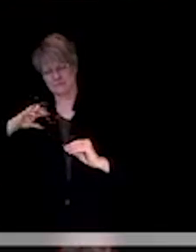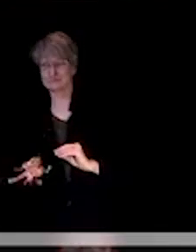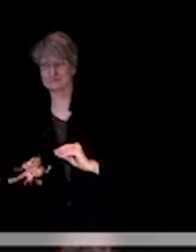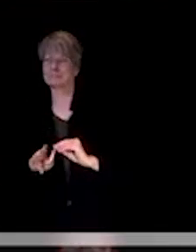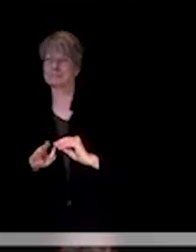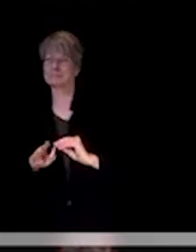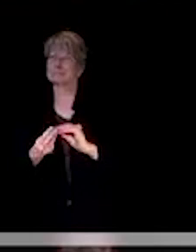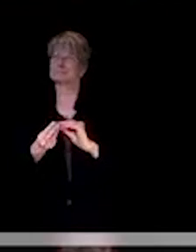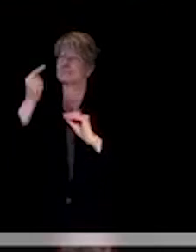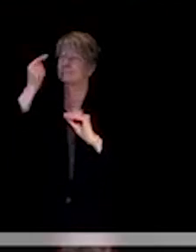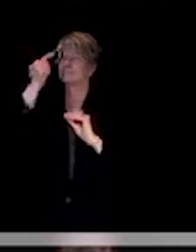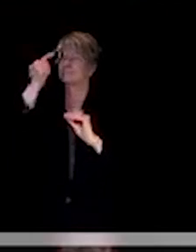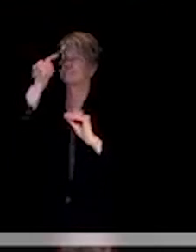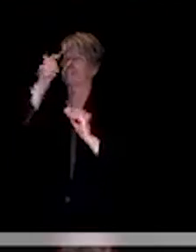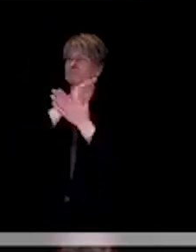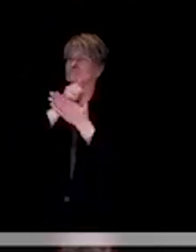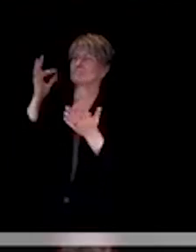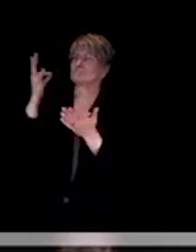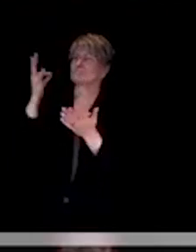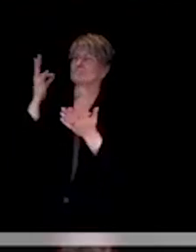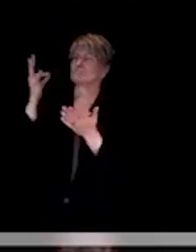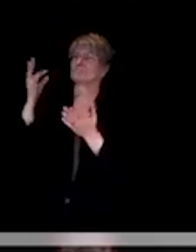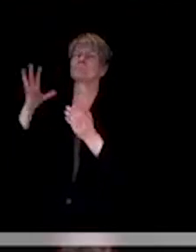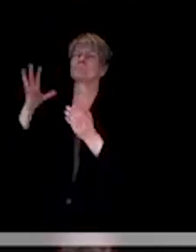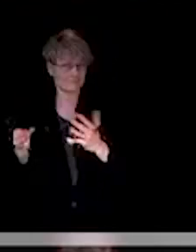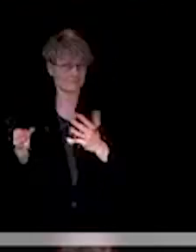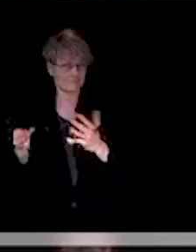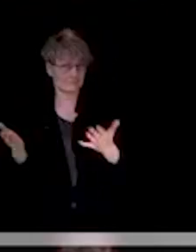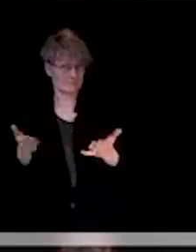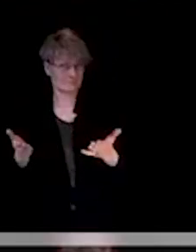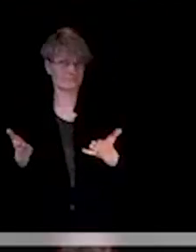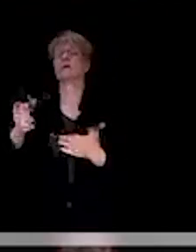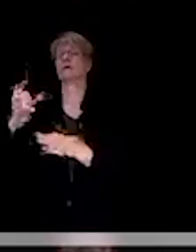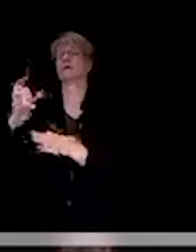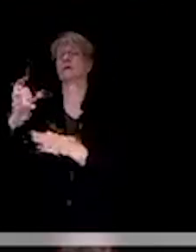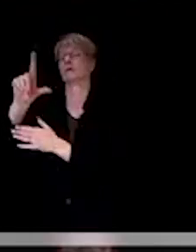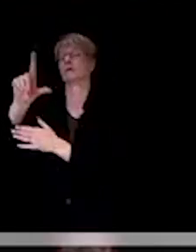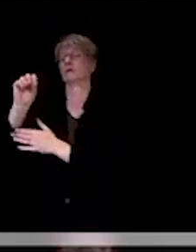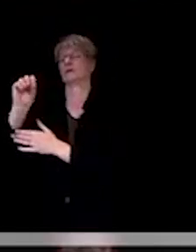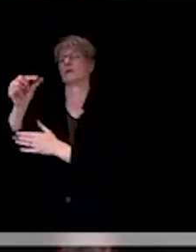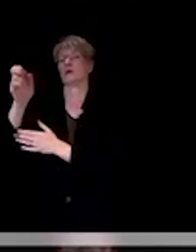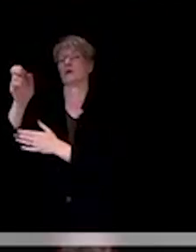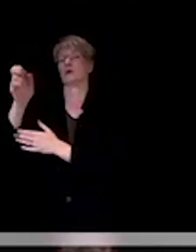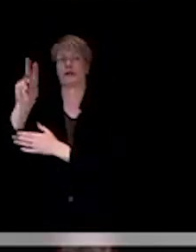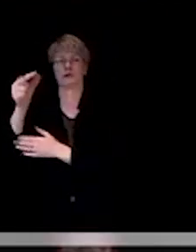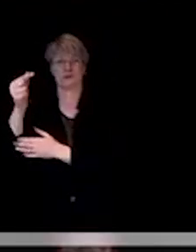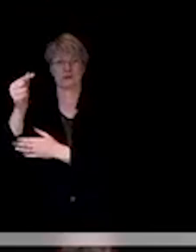the Friday before, was lodging and these rentals for